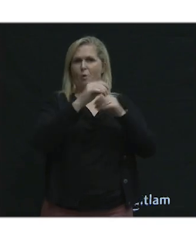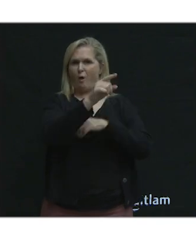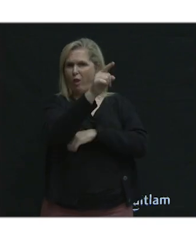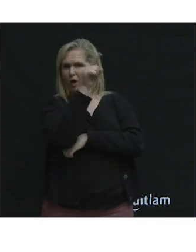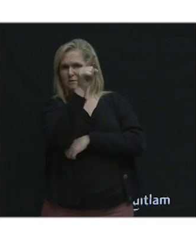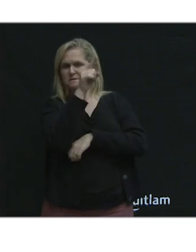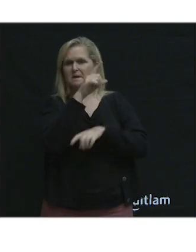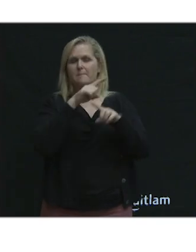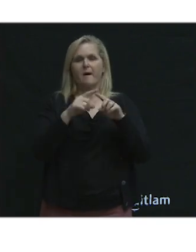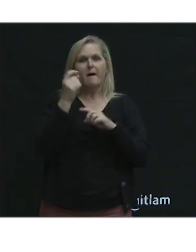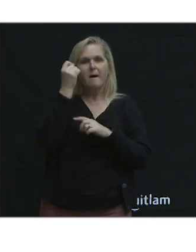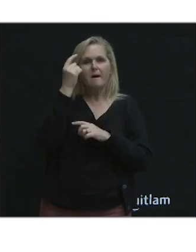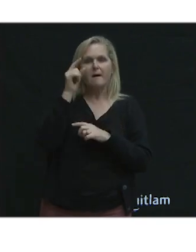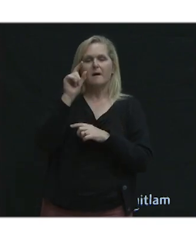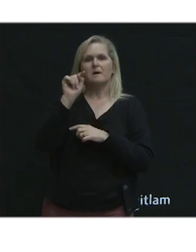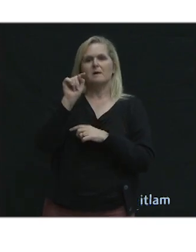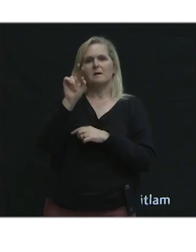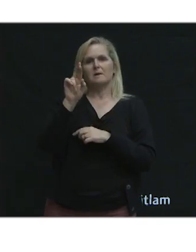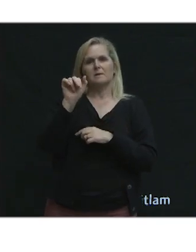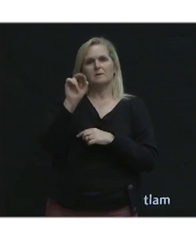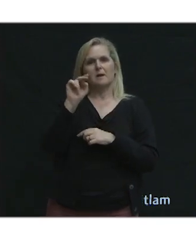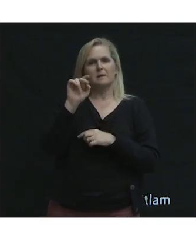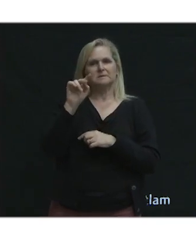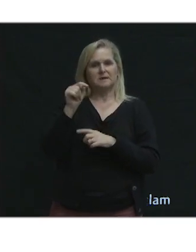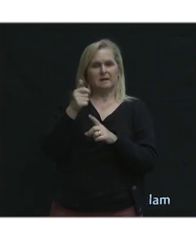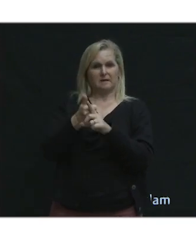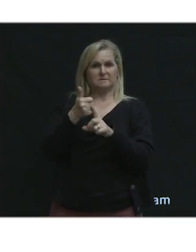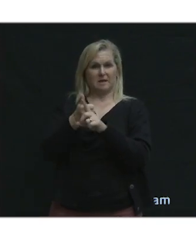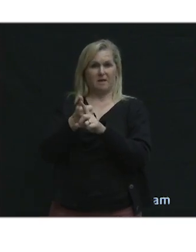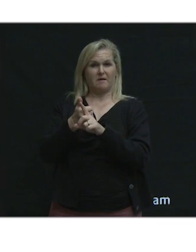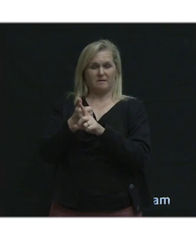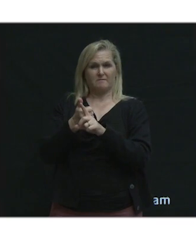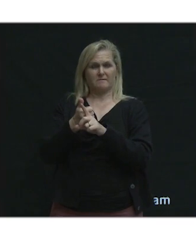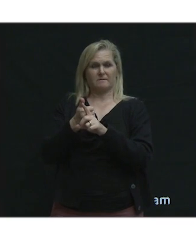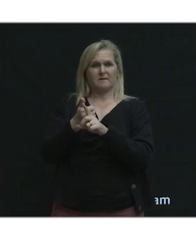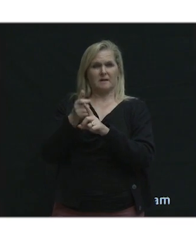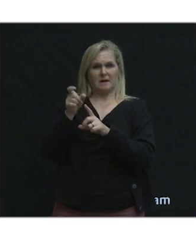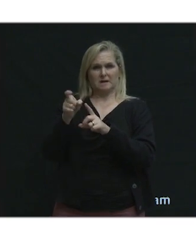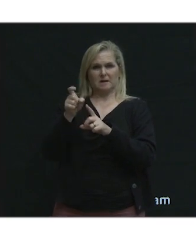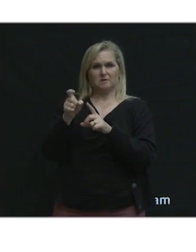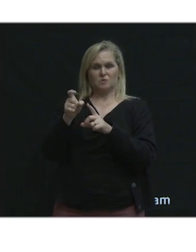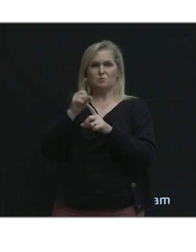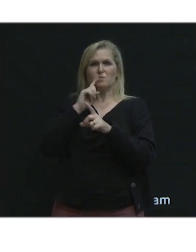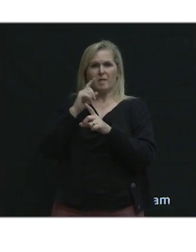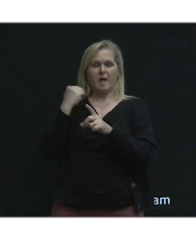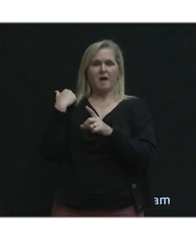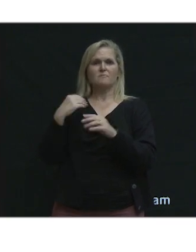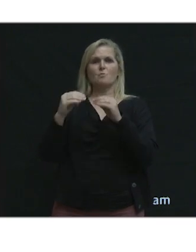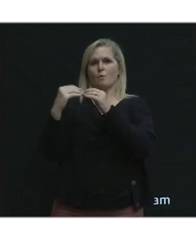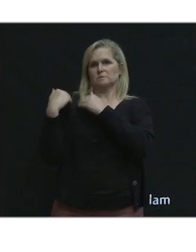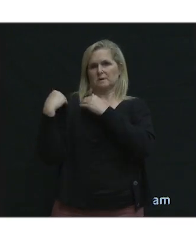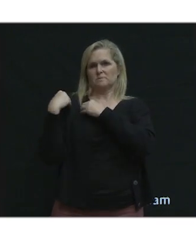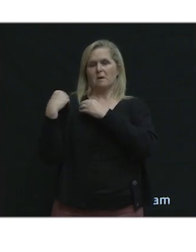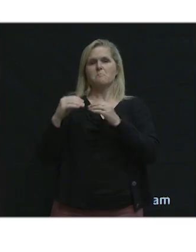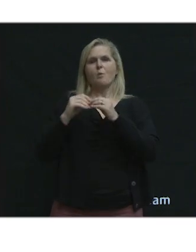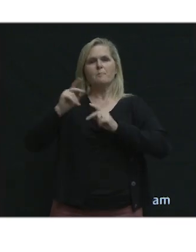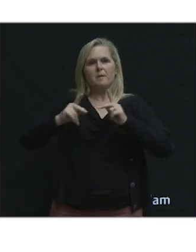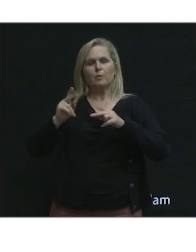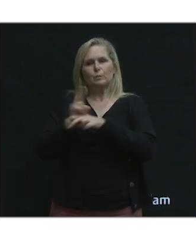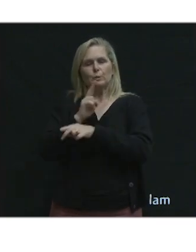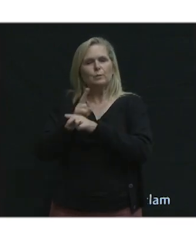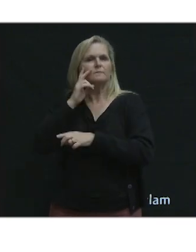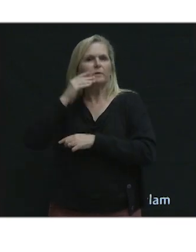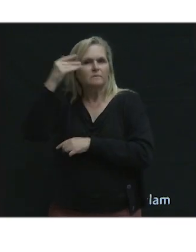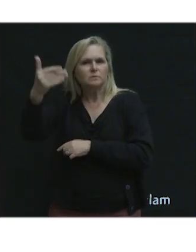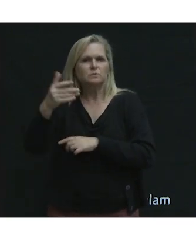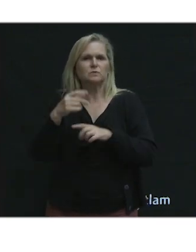trips. However, transit will need and transit will need to carry a larger share of trips in the future. For shorter trips,